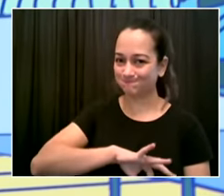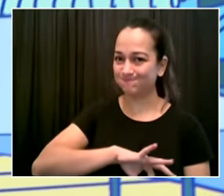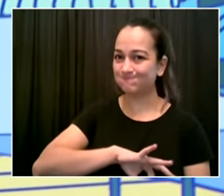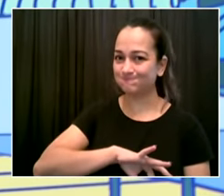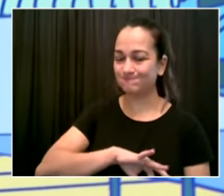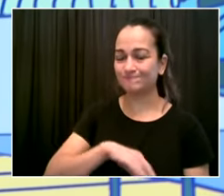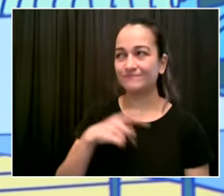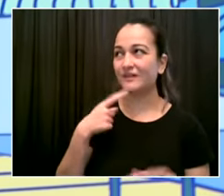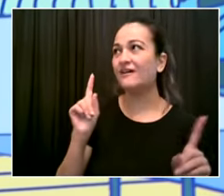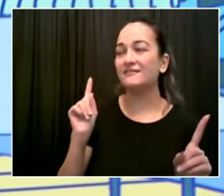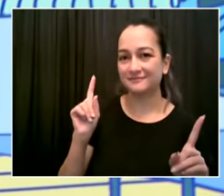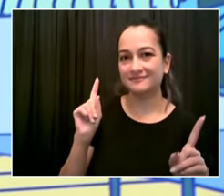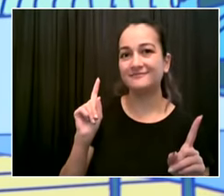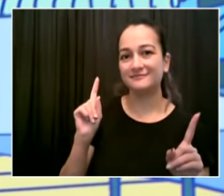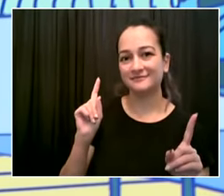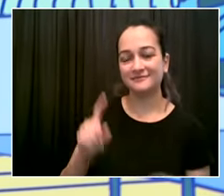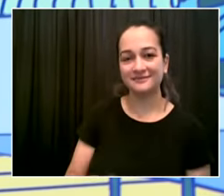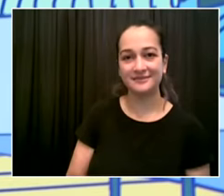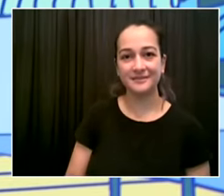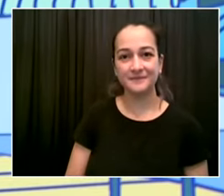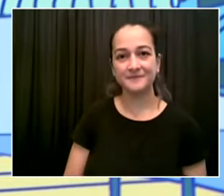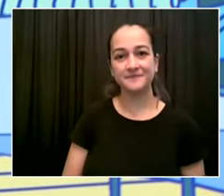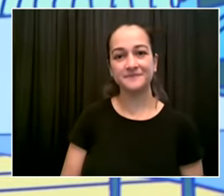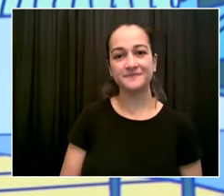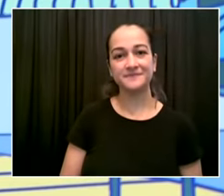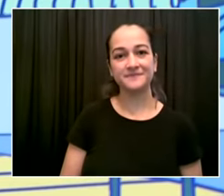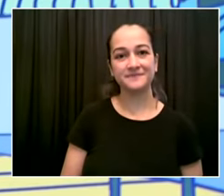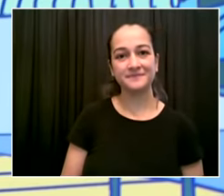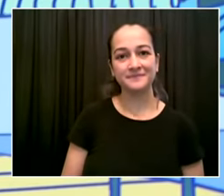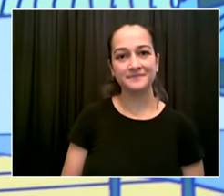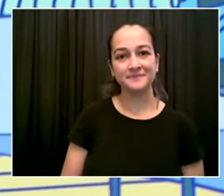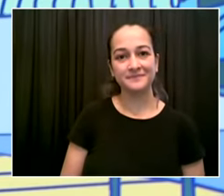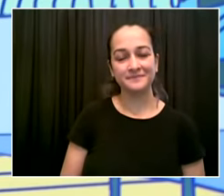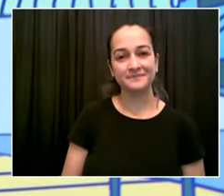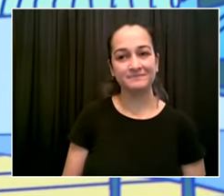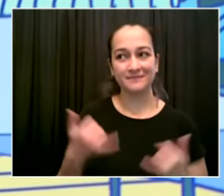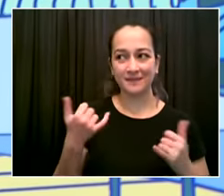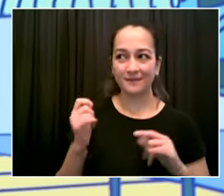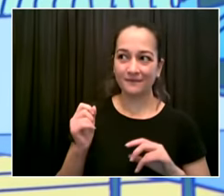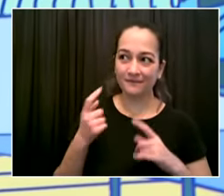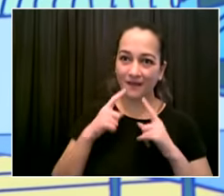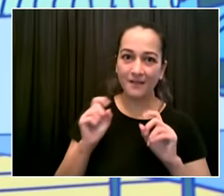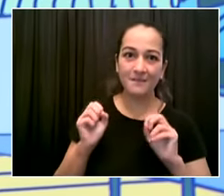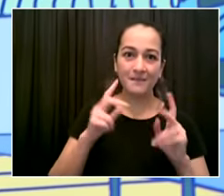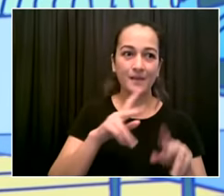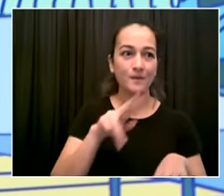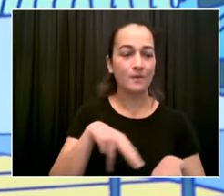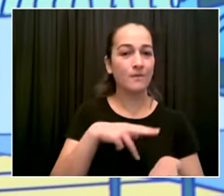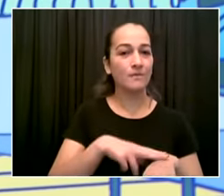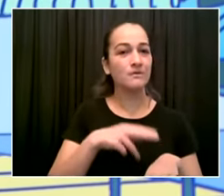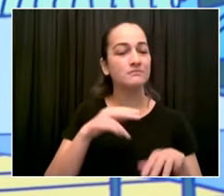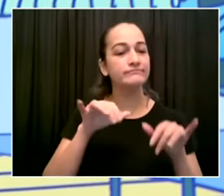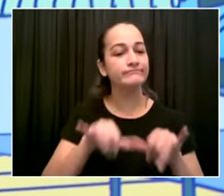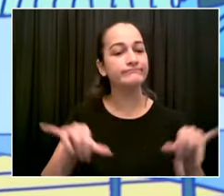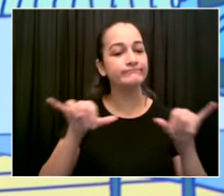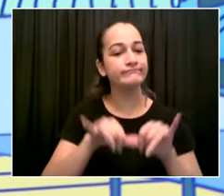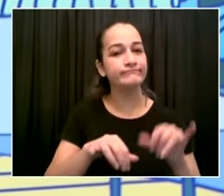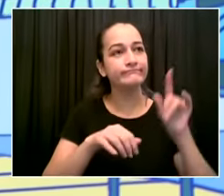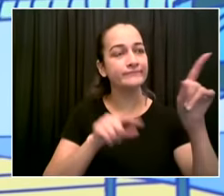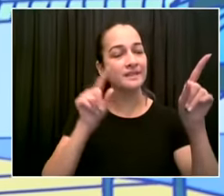you know thoughtful approach to governing this state and all of us working together i think that's what we need right now thank you everyone